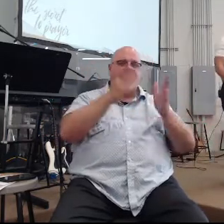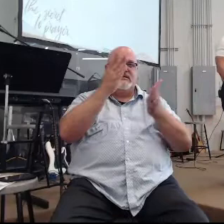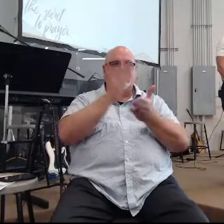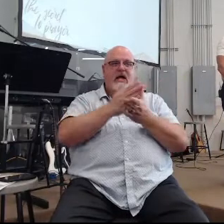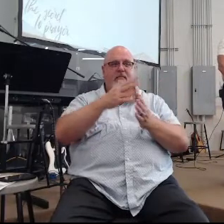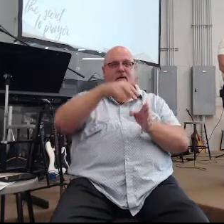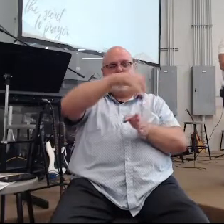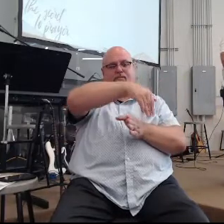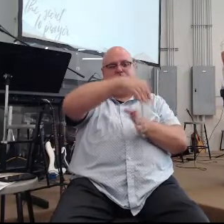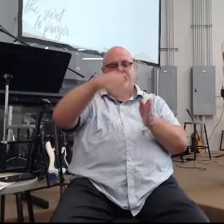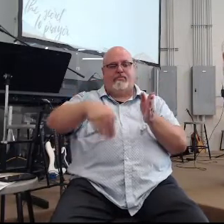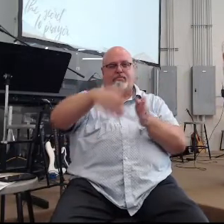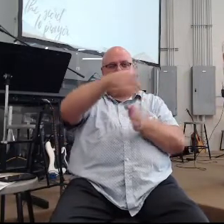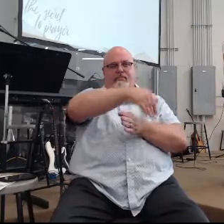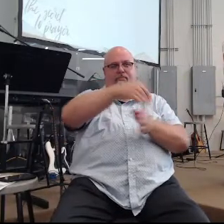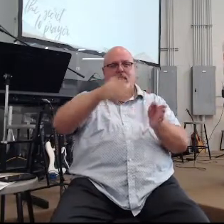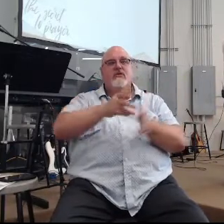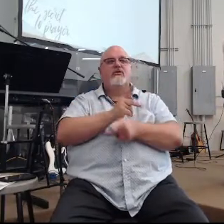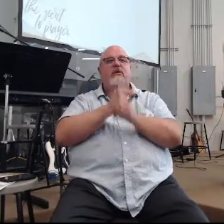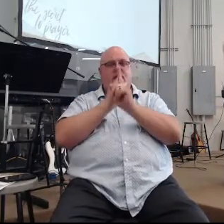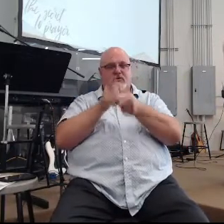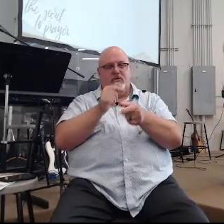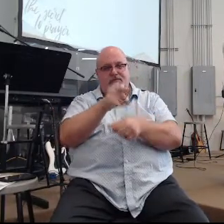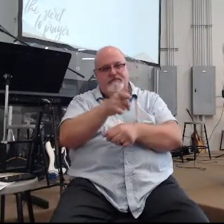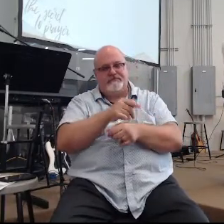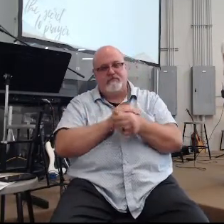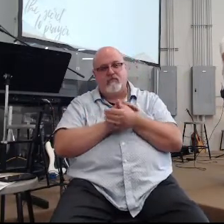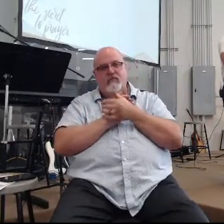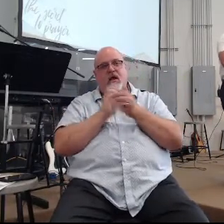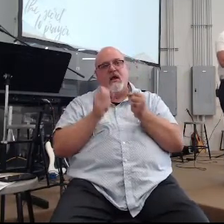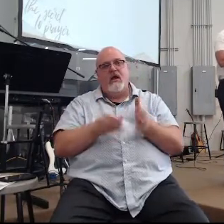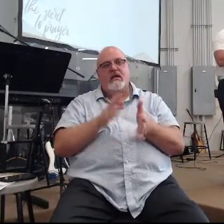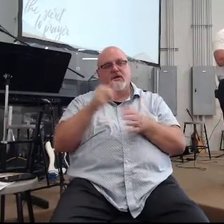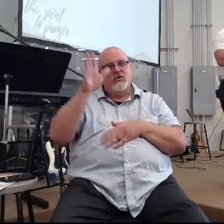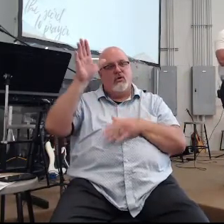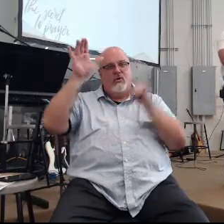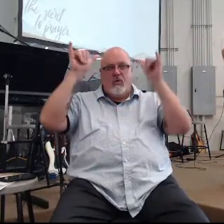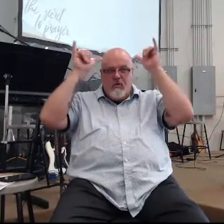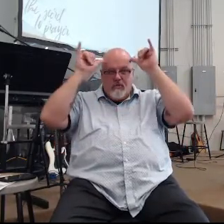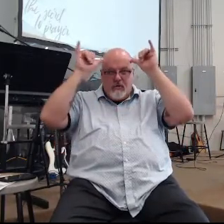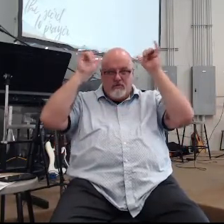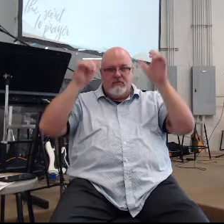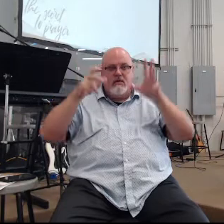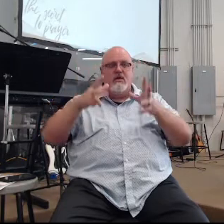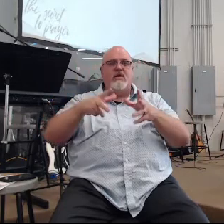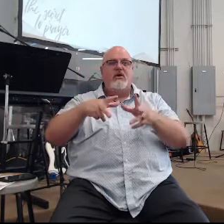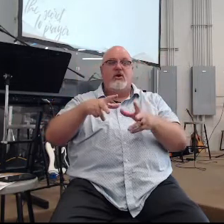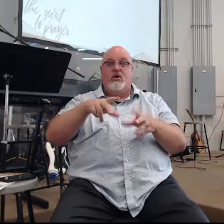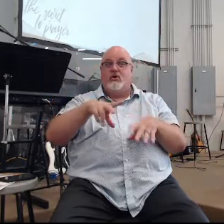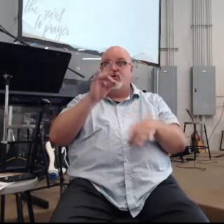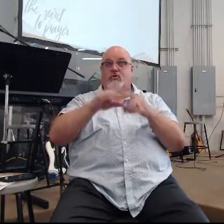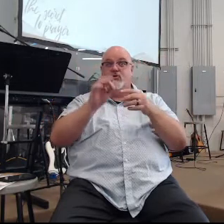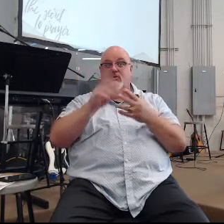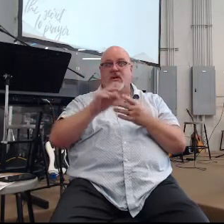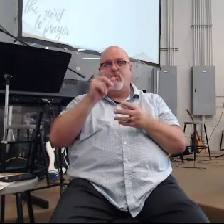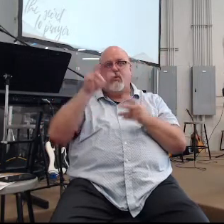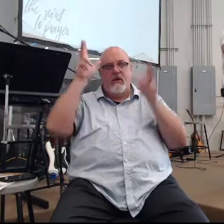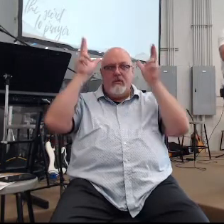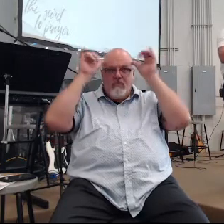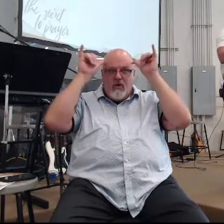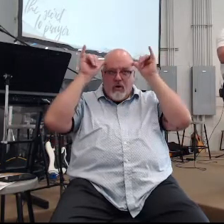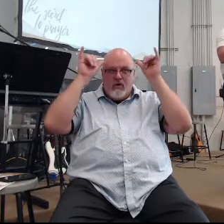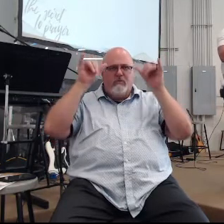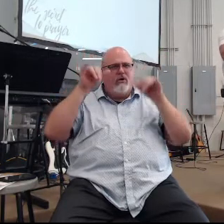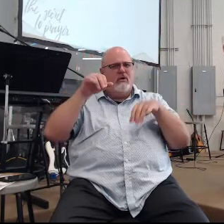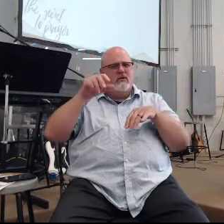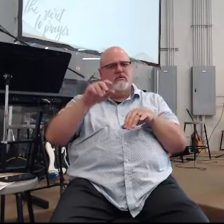back and forth so he keeps going let two bulls be given to us and let them choose one bull for themselves and cut it into pieces and